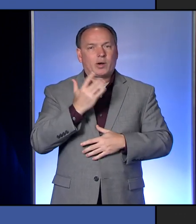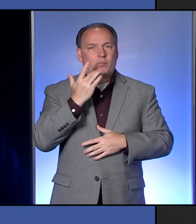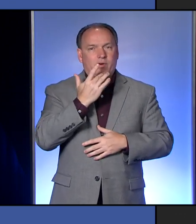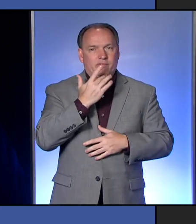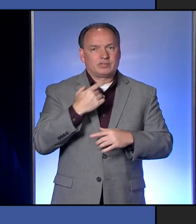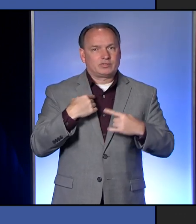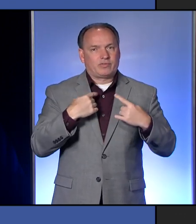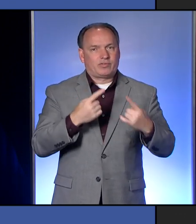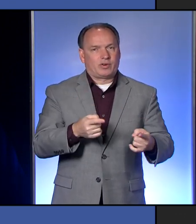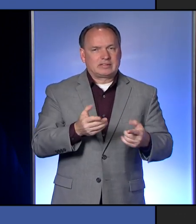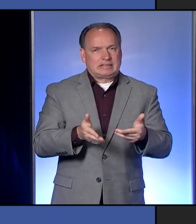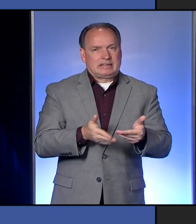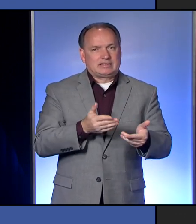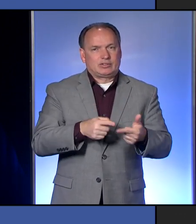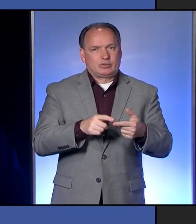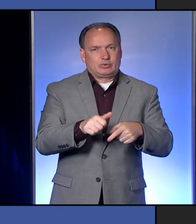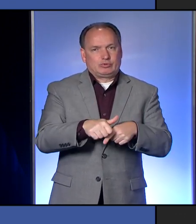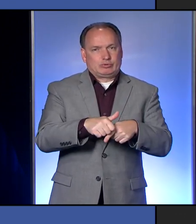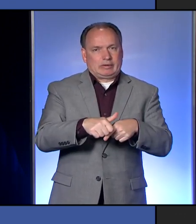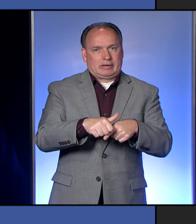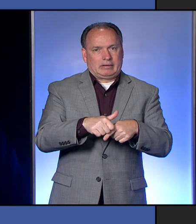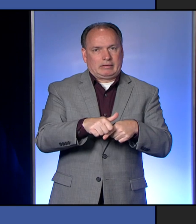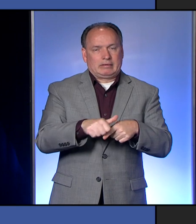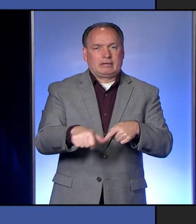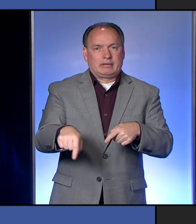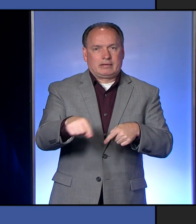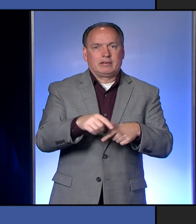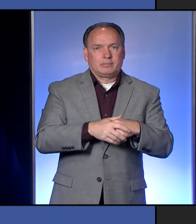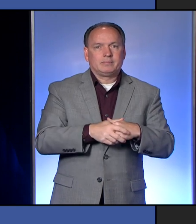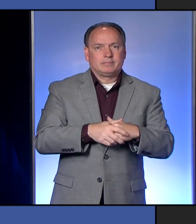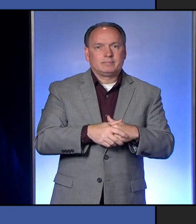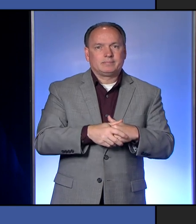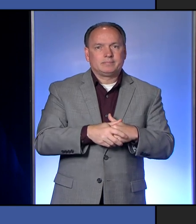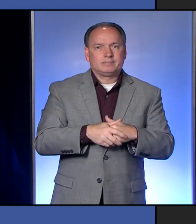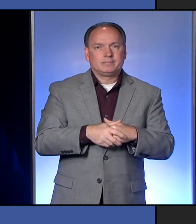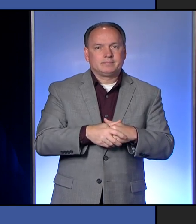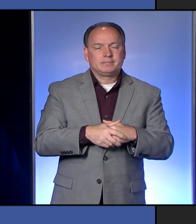It's just a little bit easier to, a little bit easier for the training.